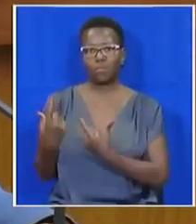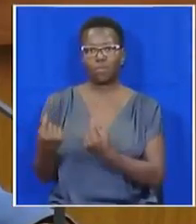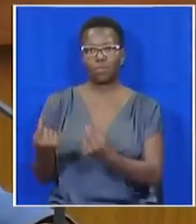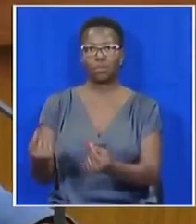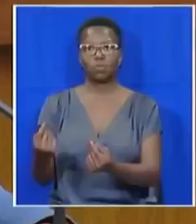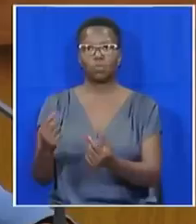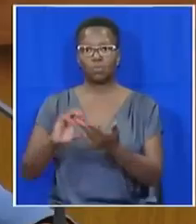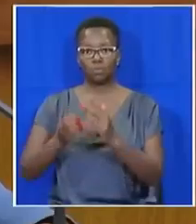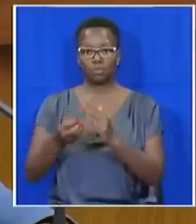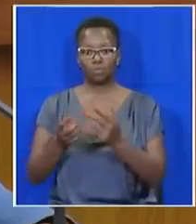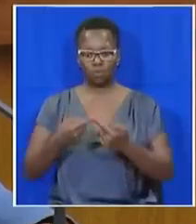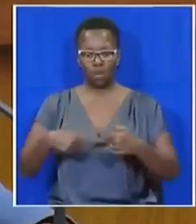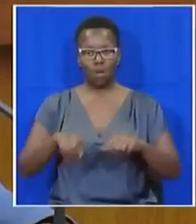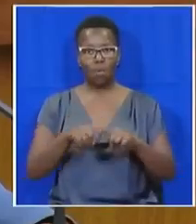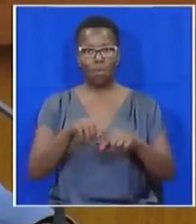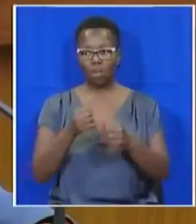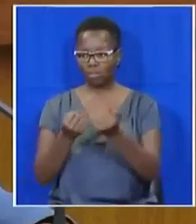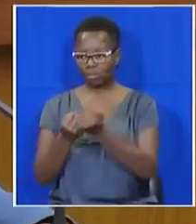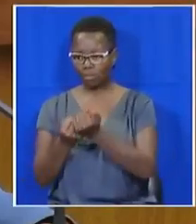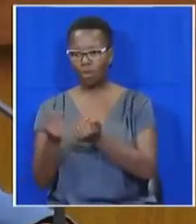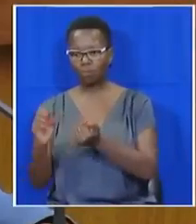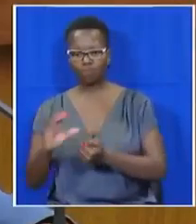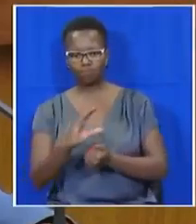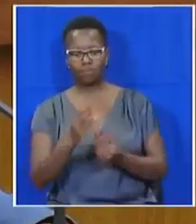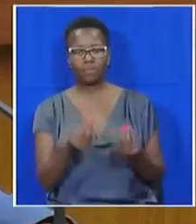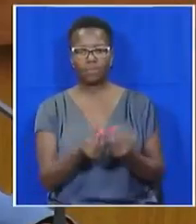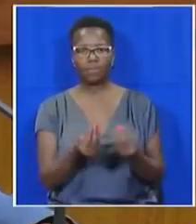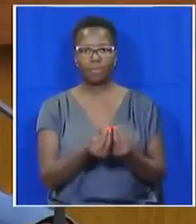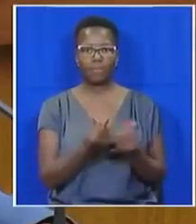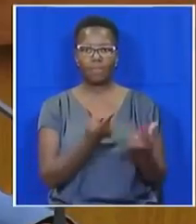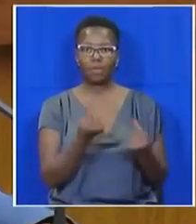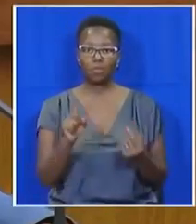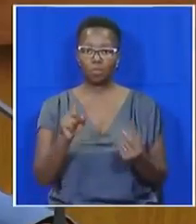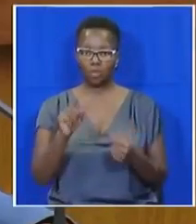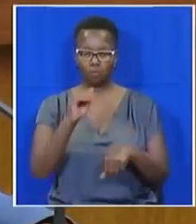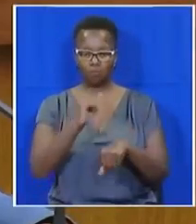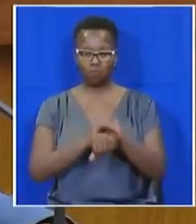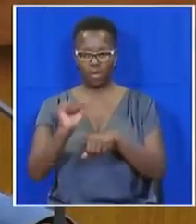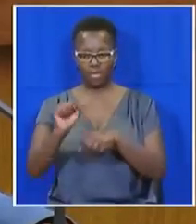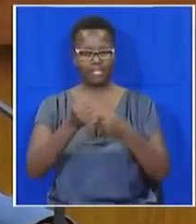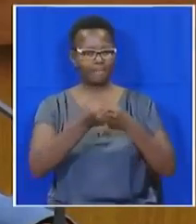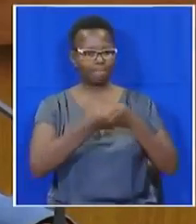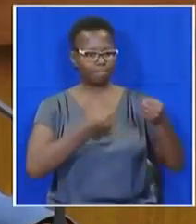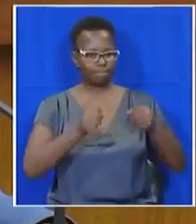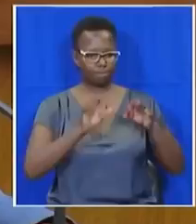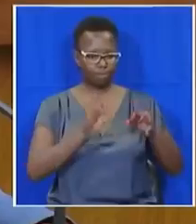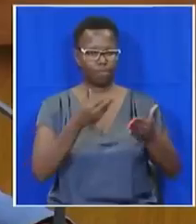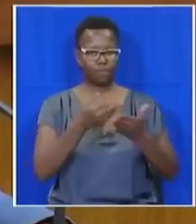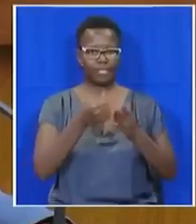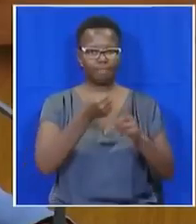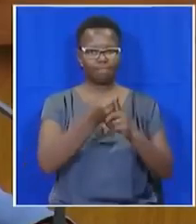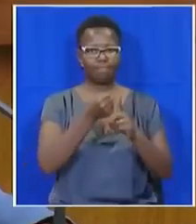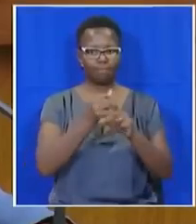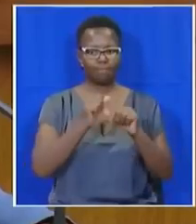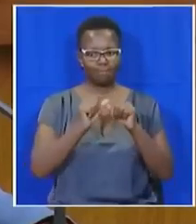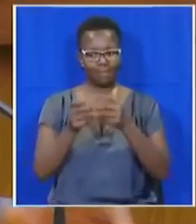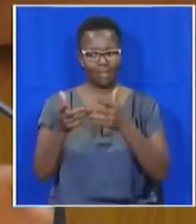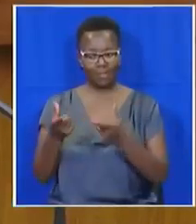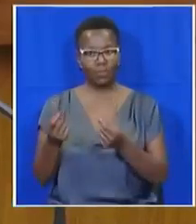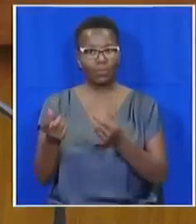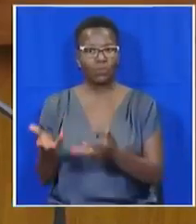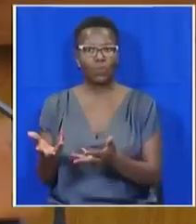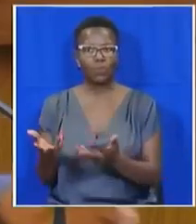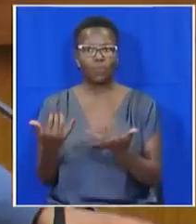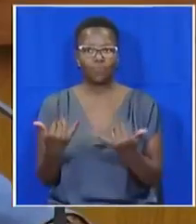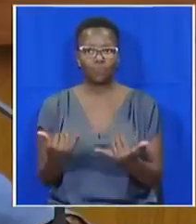distribute patronage. To do that, you must make sure that your cadres are deployed to be the arbiters of the patronage. It is why